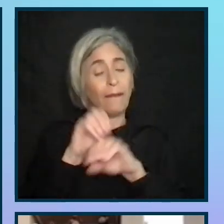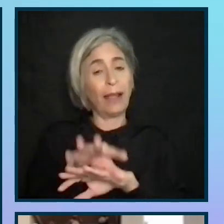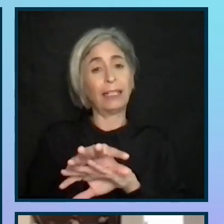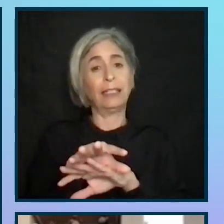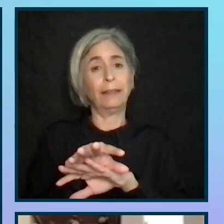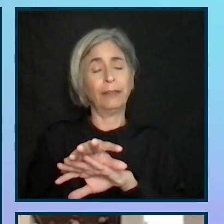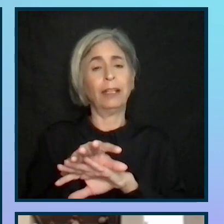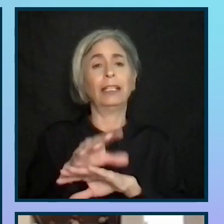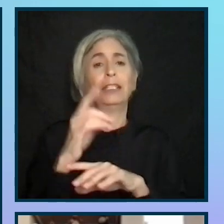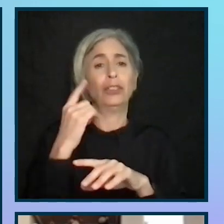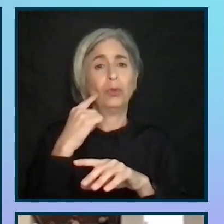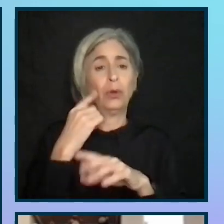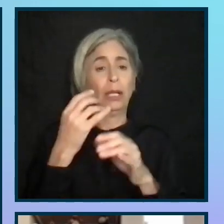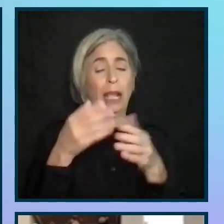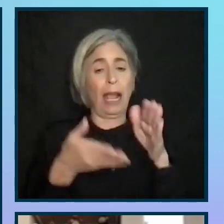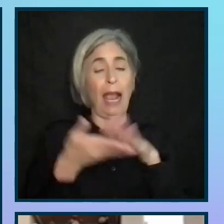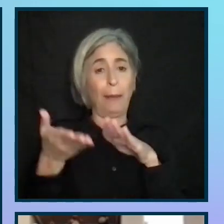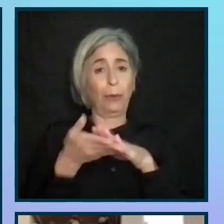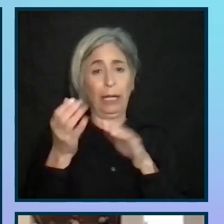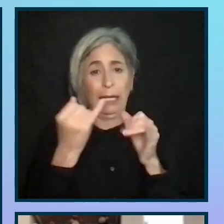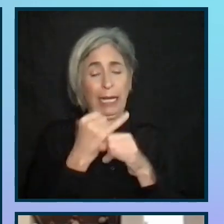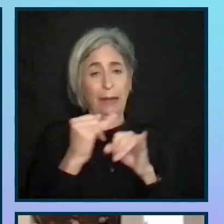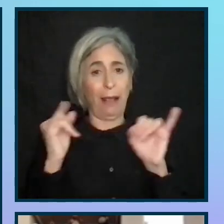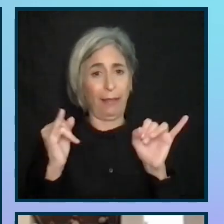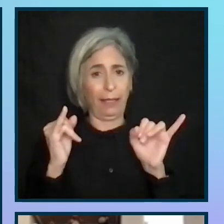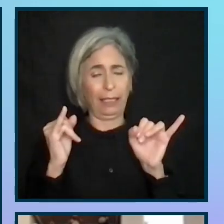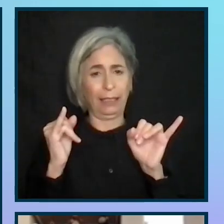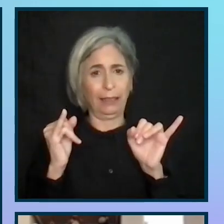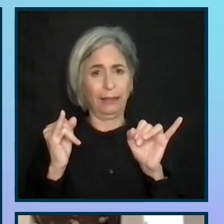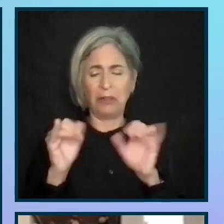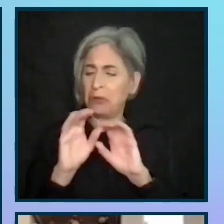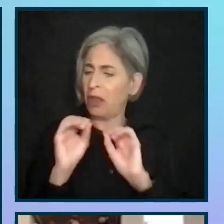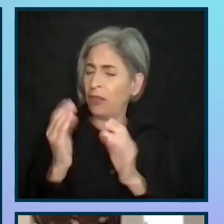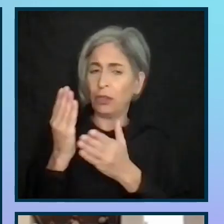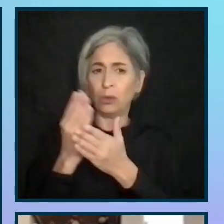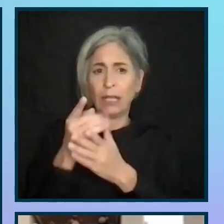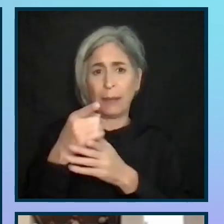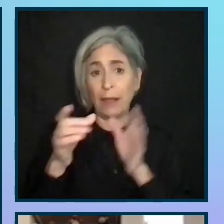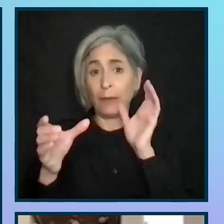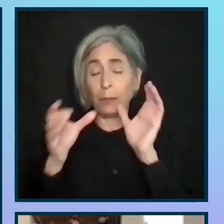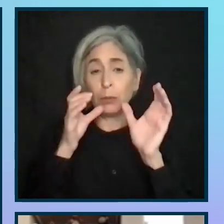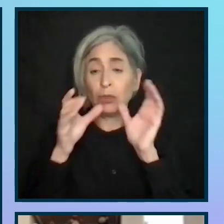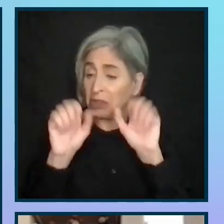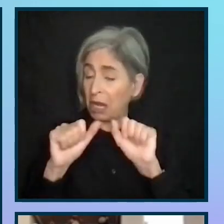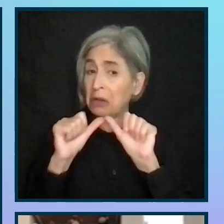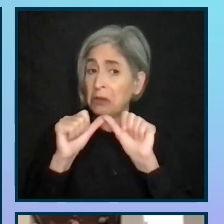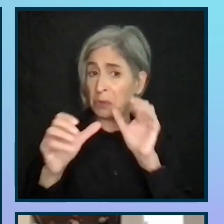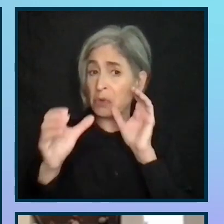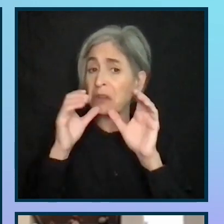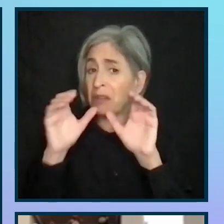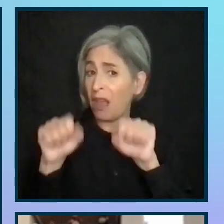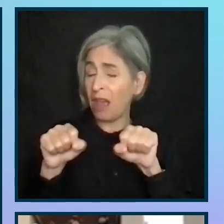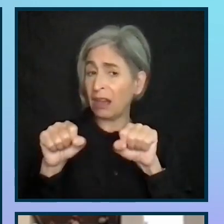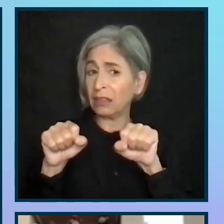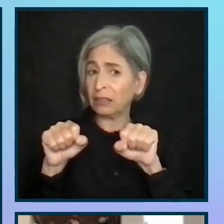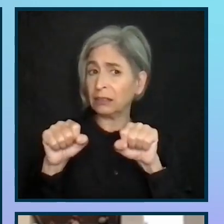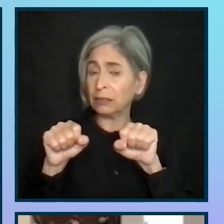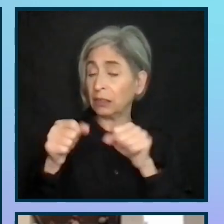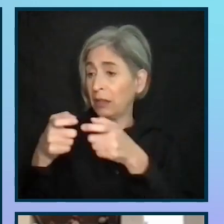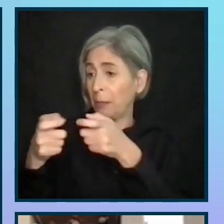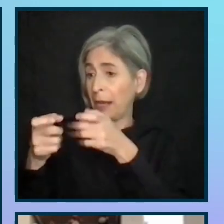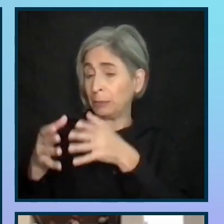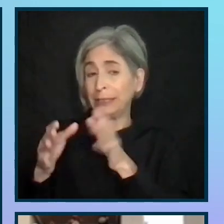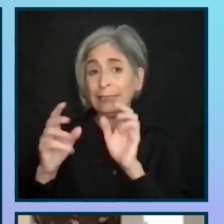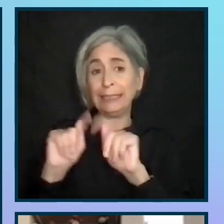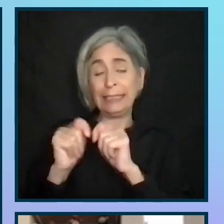each division to operate independently. Of course, there is nothing to stop them from communicating either directly with each other or via the management team.